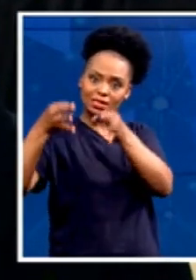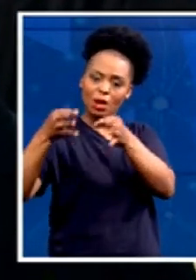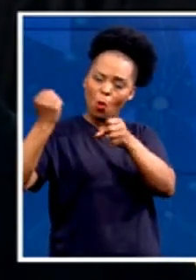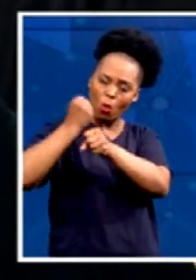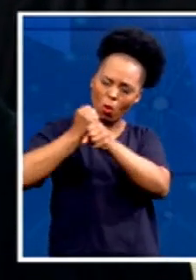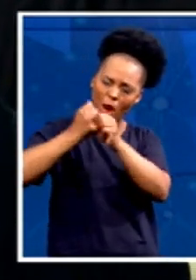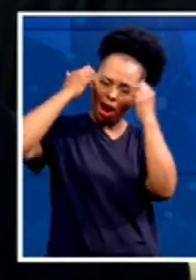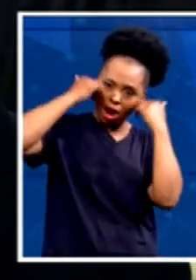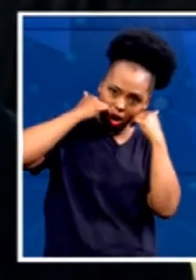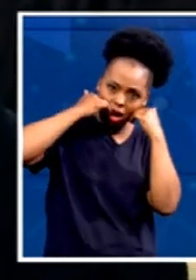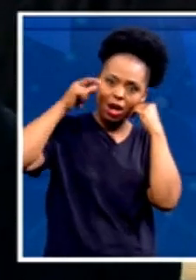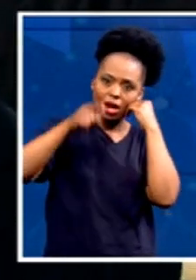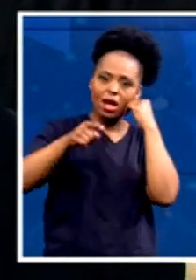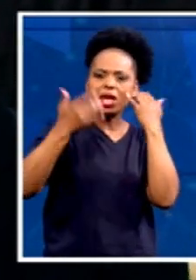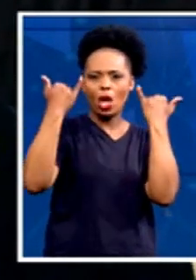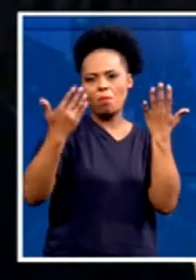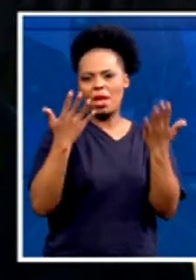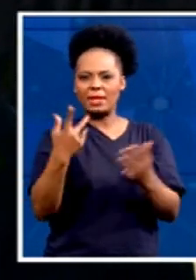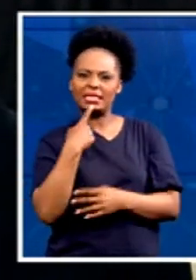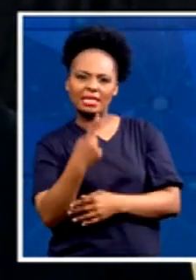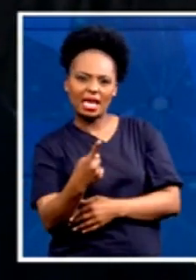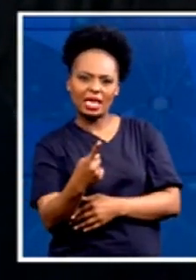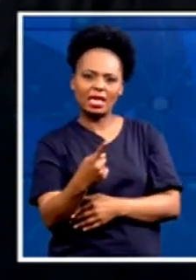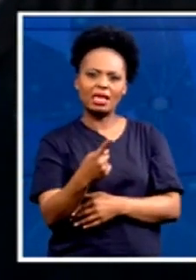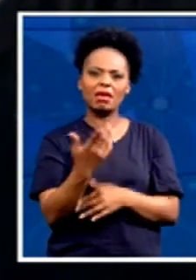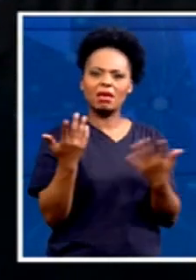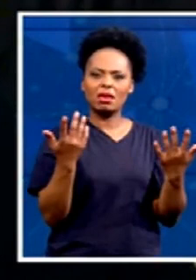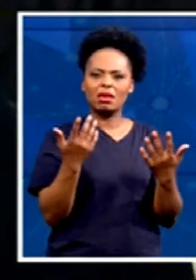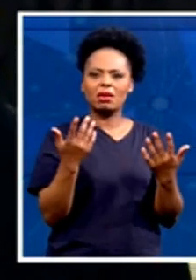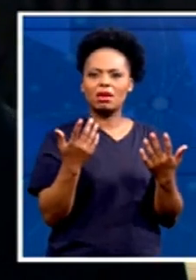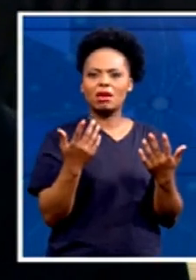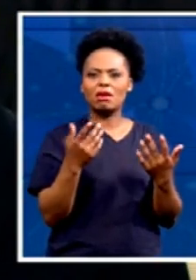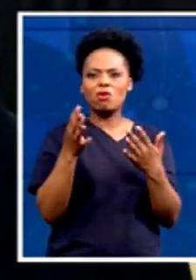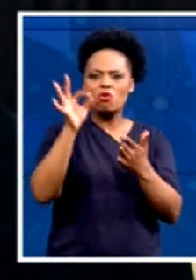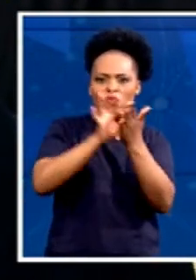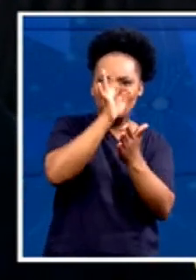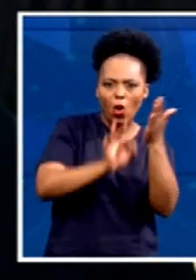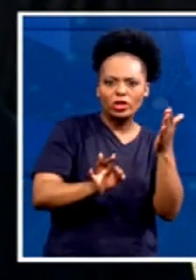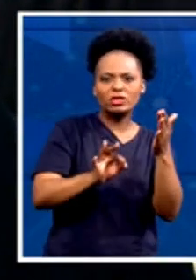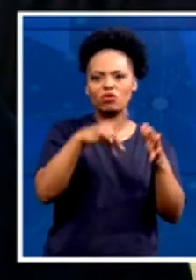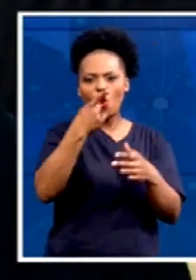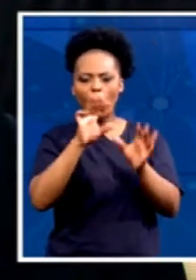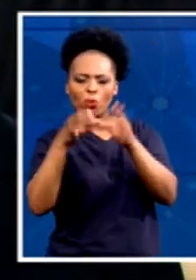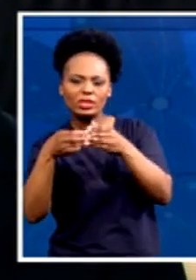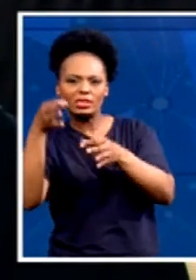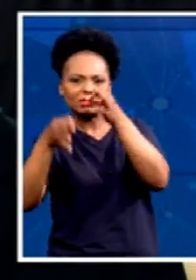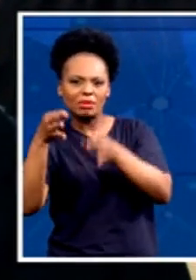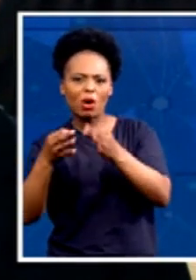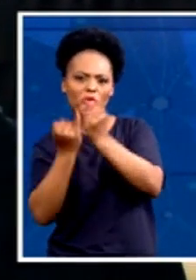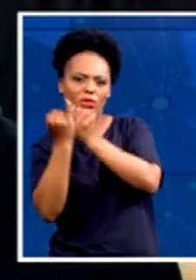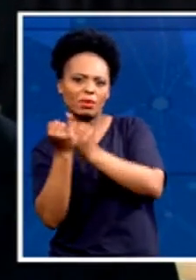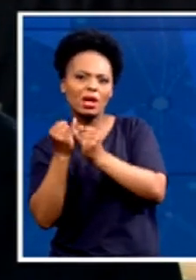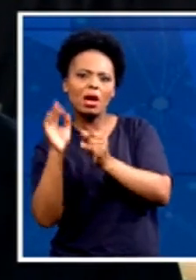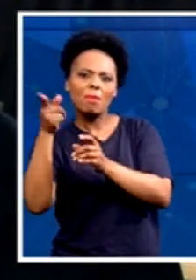say, flow of voters coming and vote for the opposition parties moving away from the ANC government in 2024,